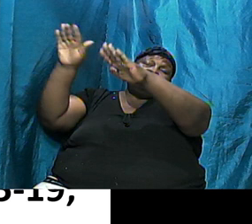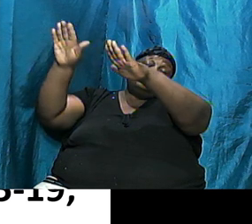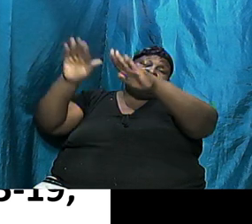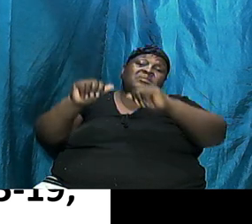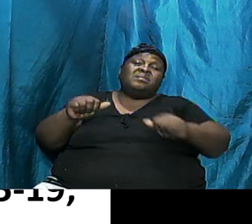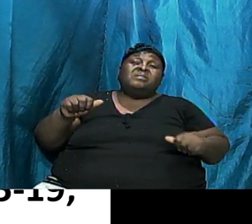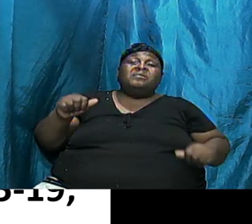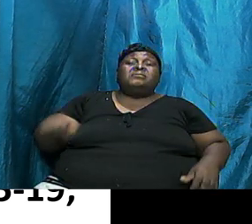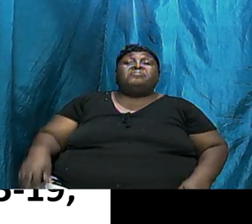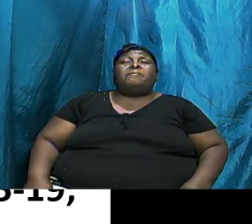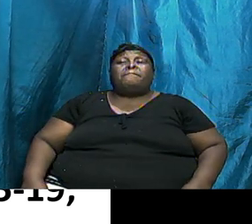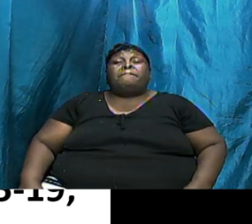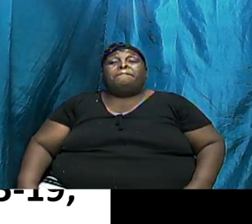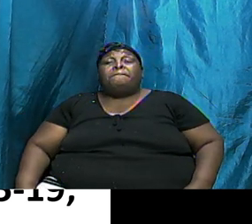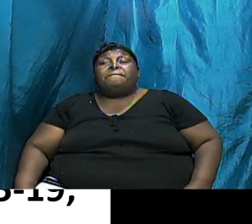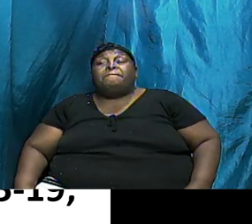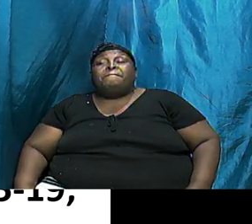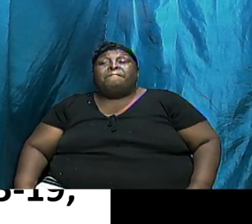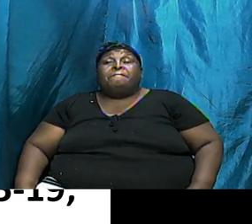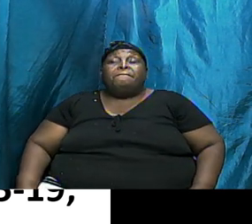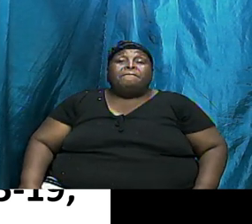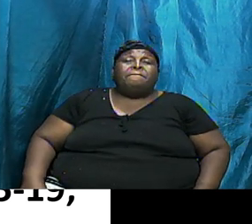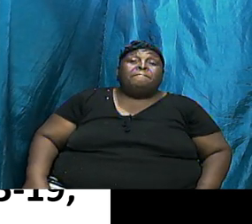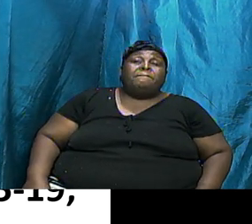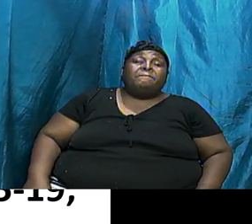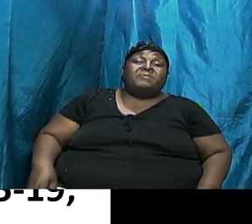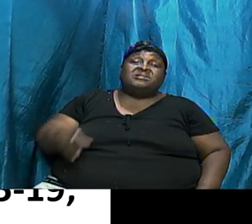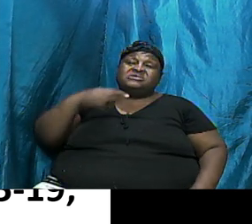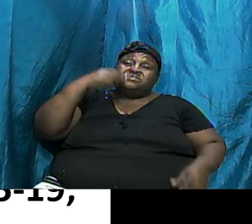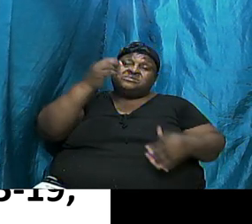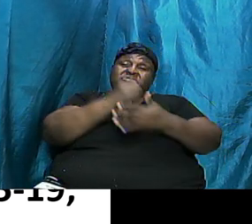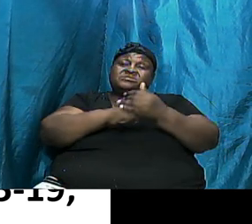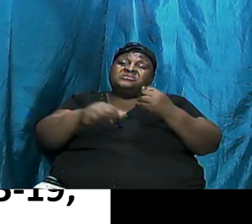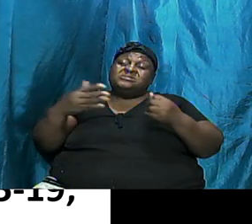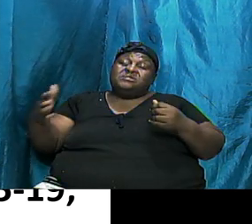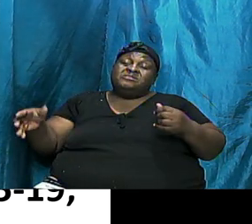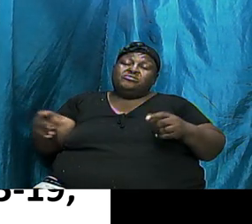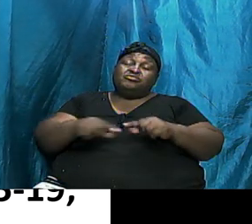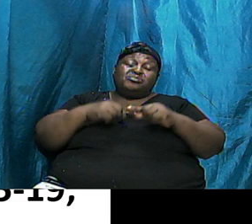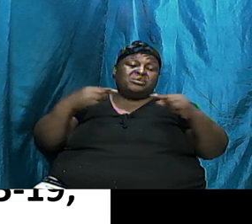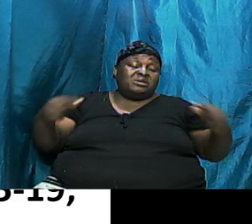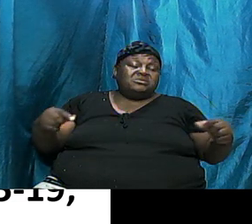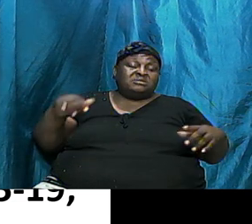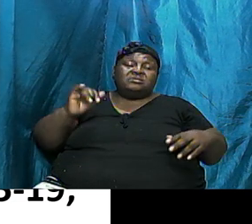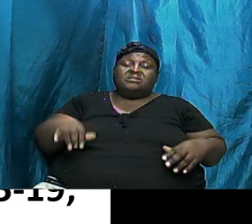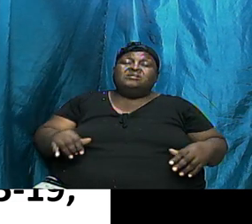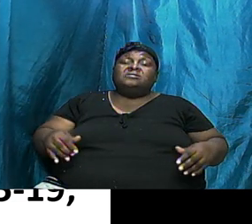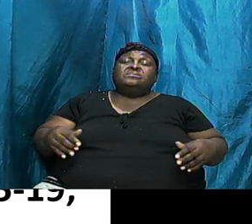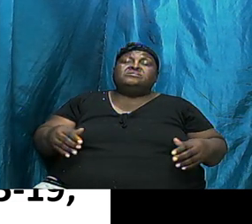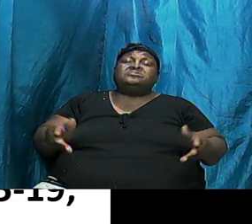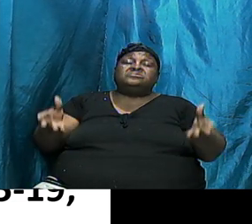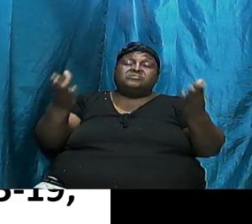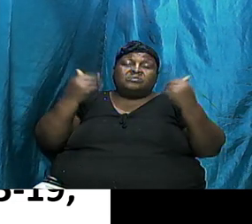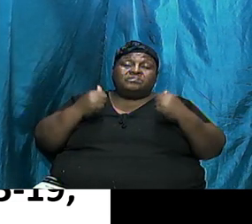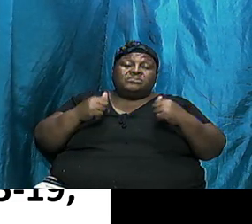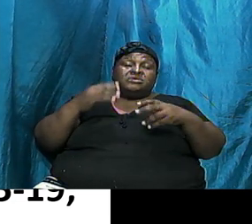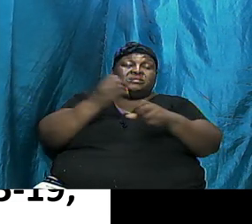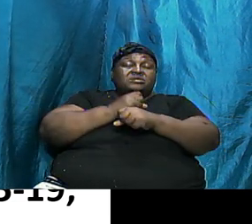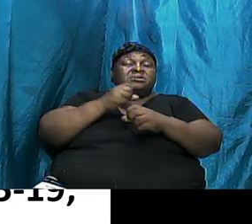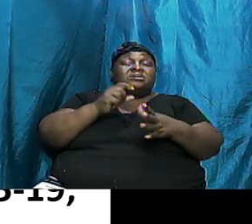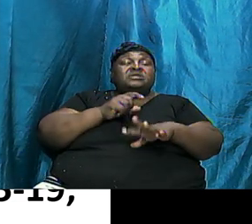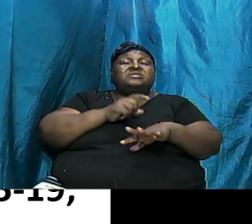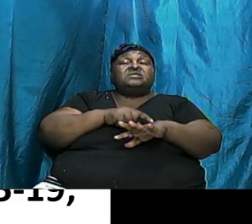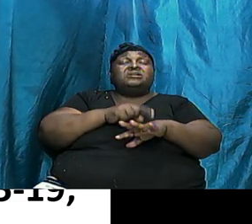As A Sacrifice It Speaks To Something Greater That Was To Come And We Going To Take The Time